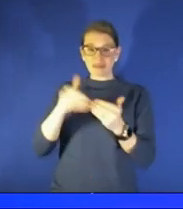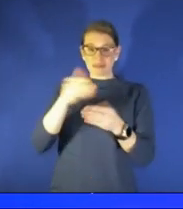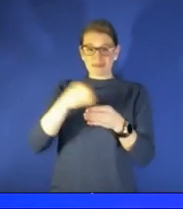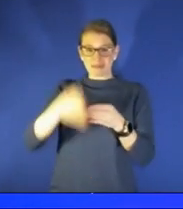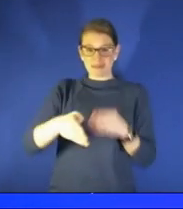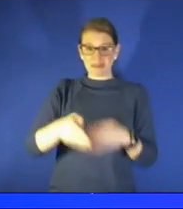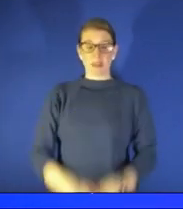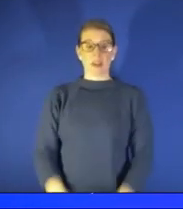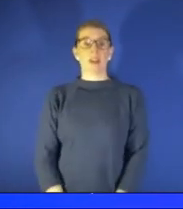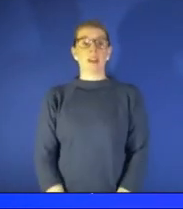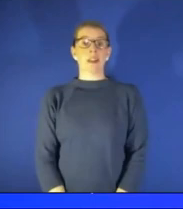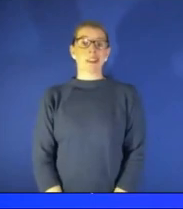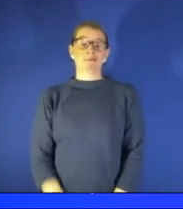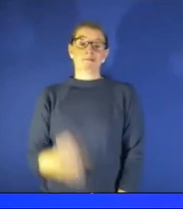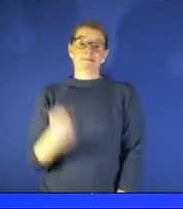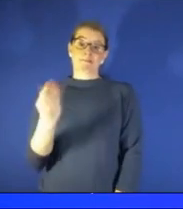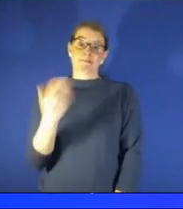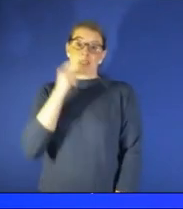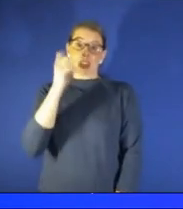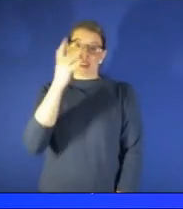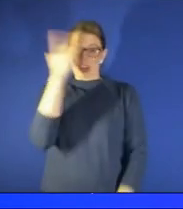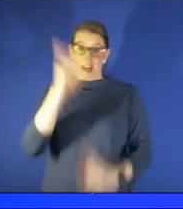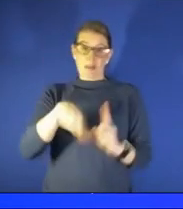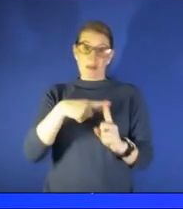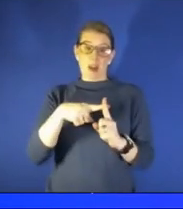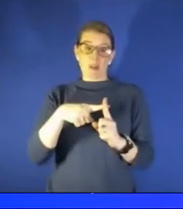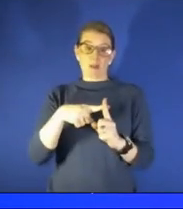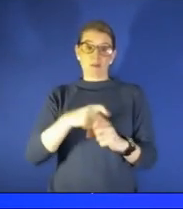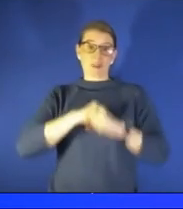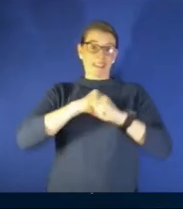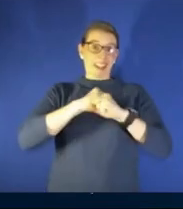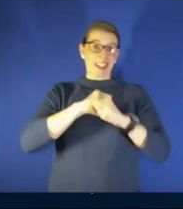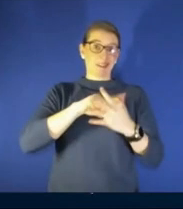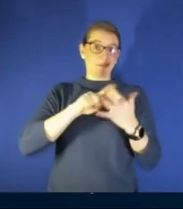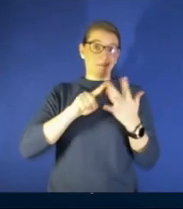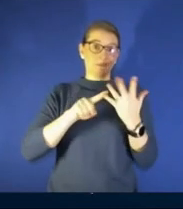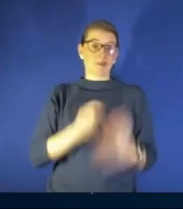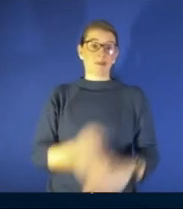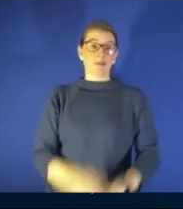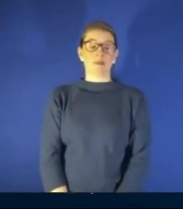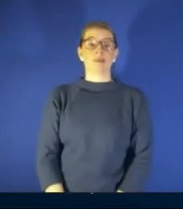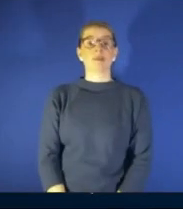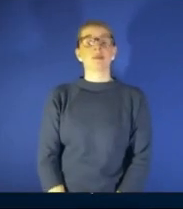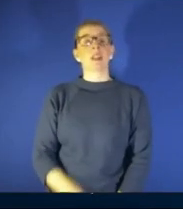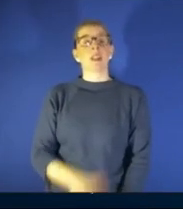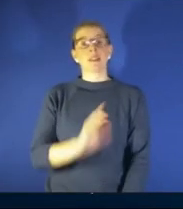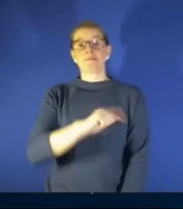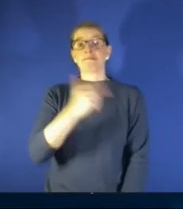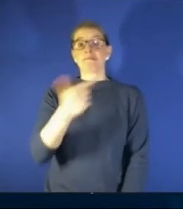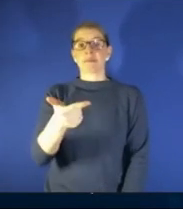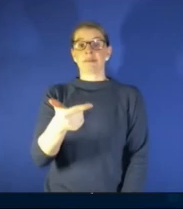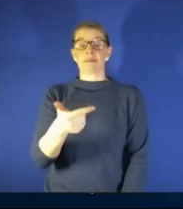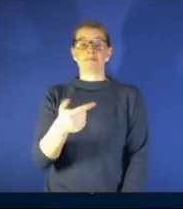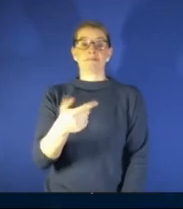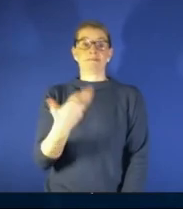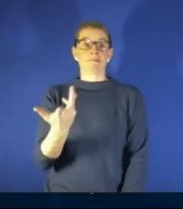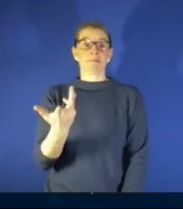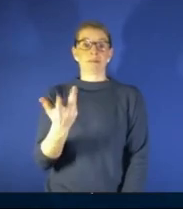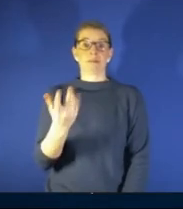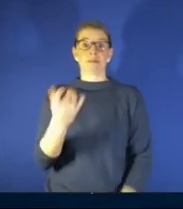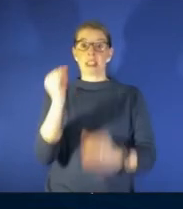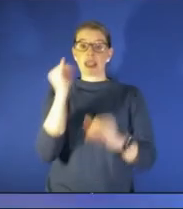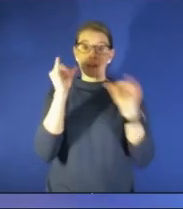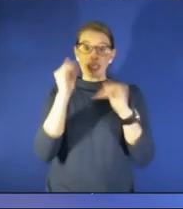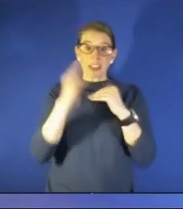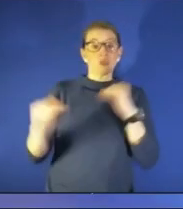so don't forget about the preventative measures can't say it enough dr dabinski just thoughts about binge drinking and keeping our